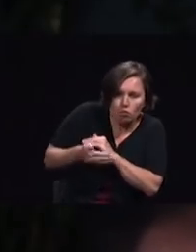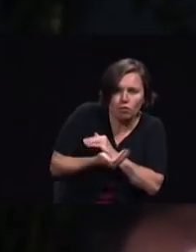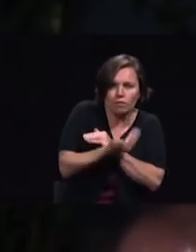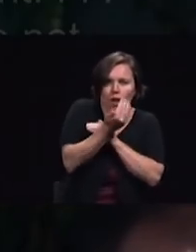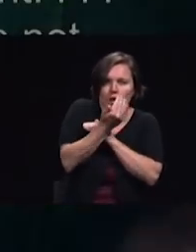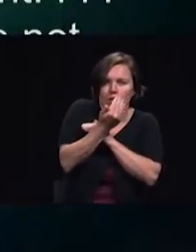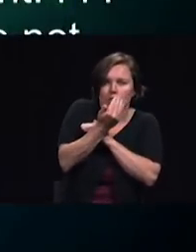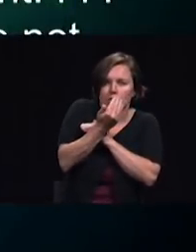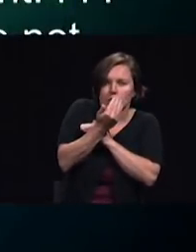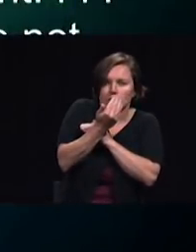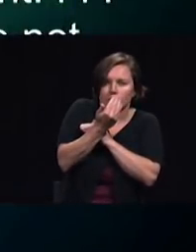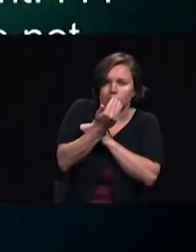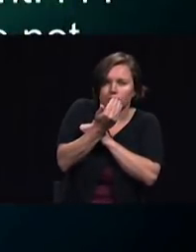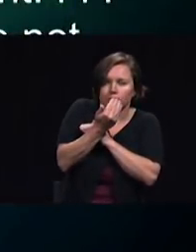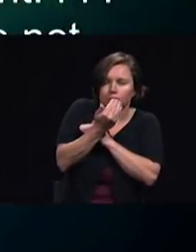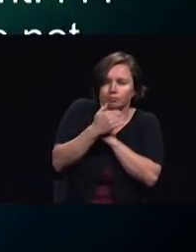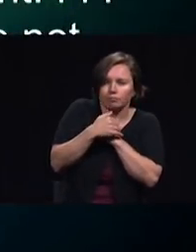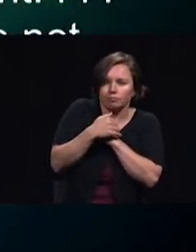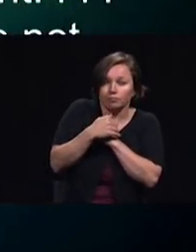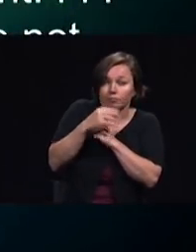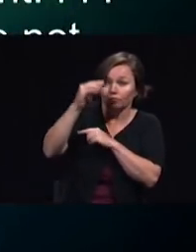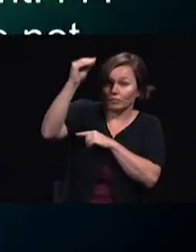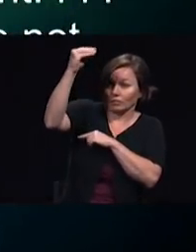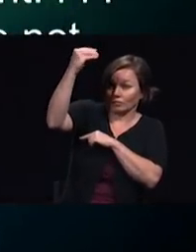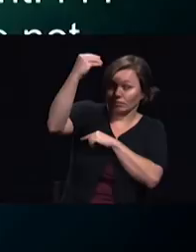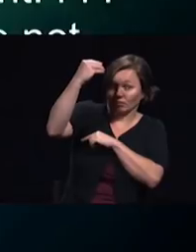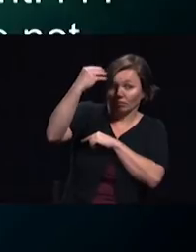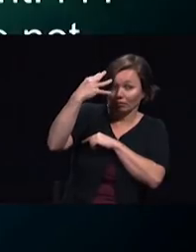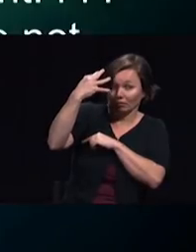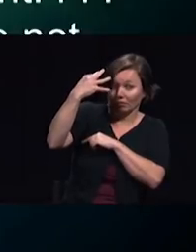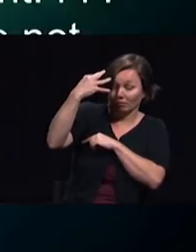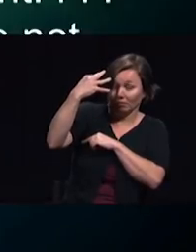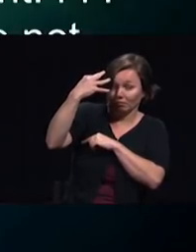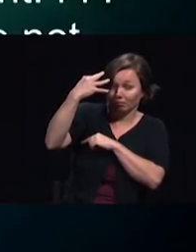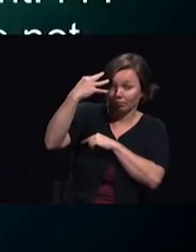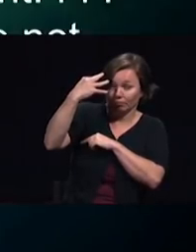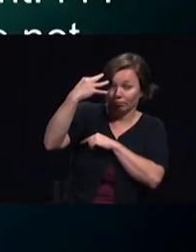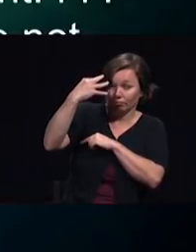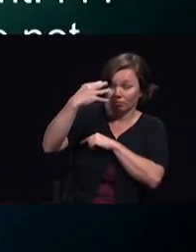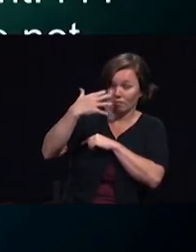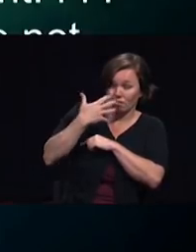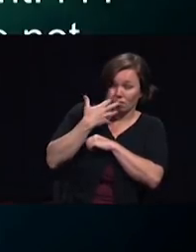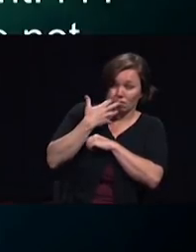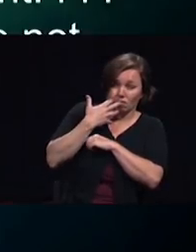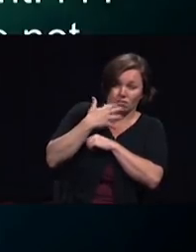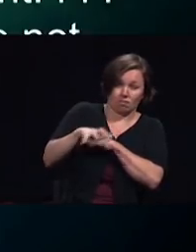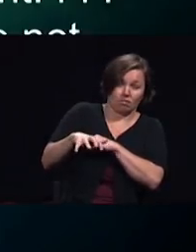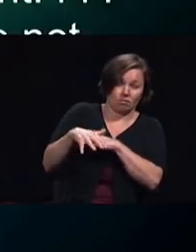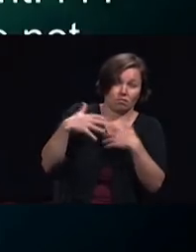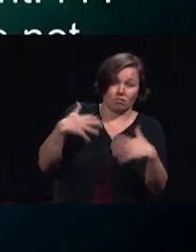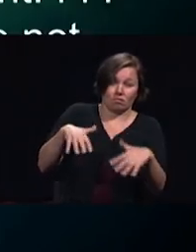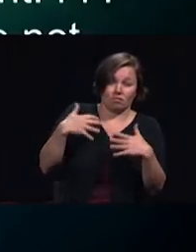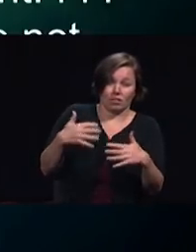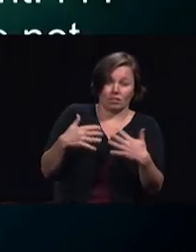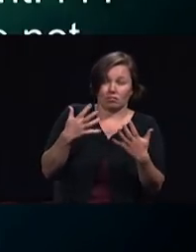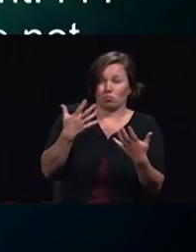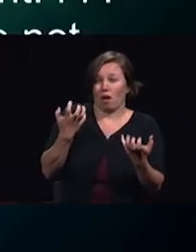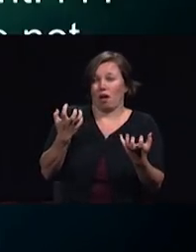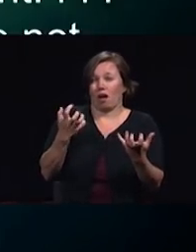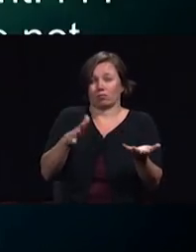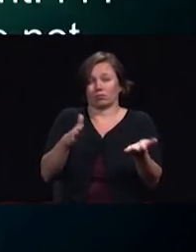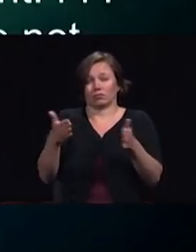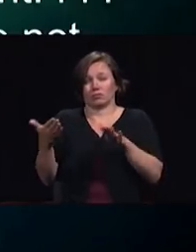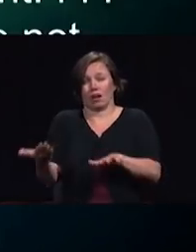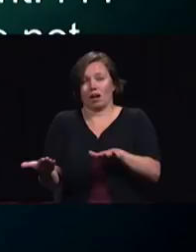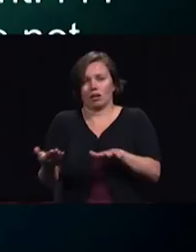on Jonah's head and he grew faint then he wished death for himself God spoke in verses 10 and